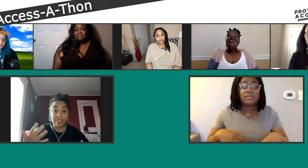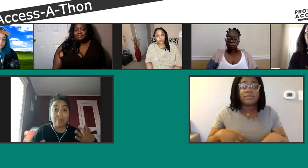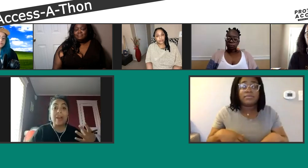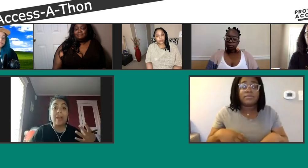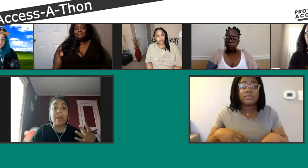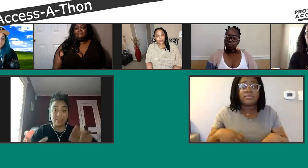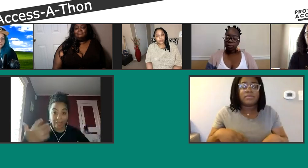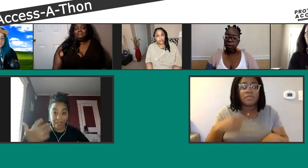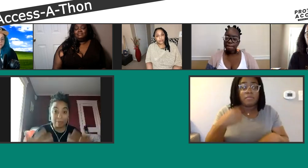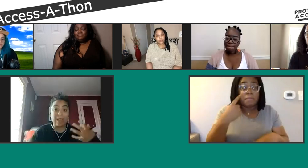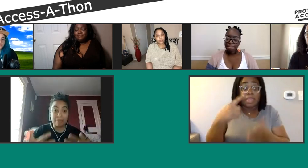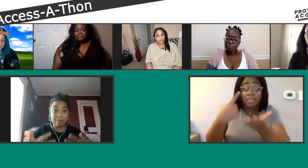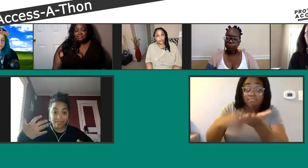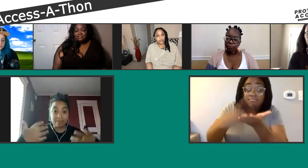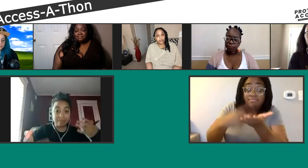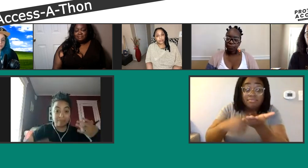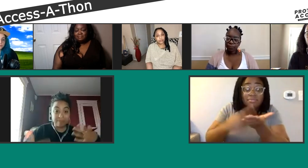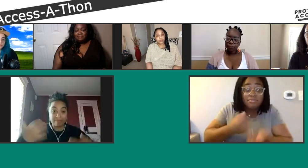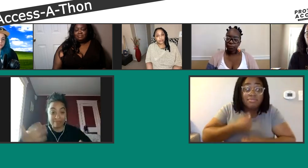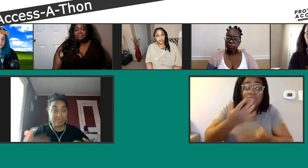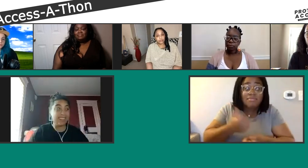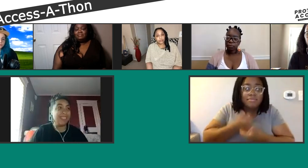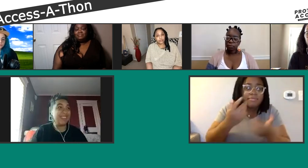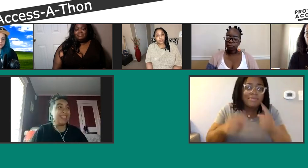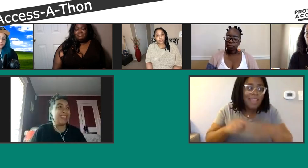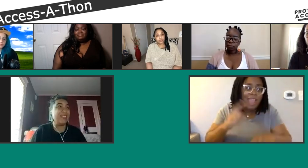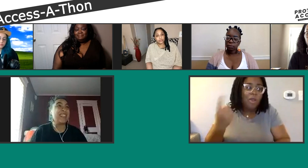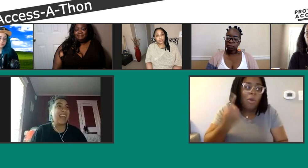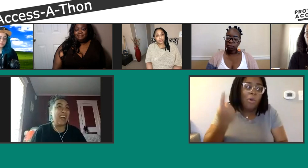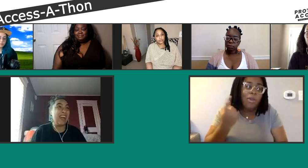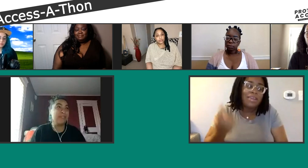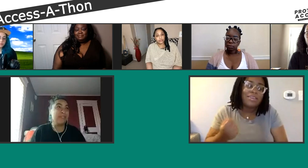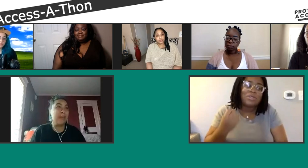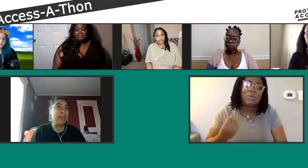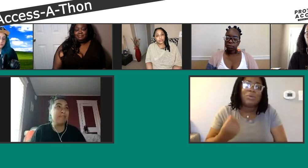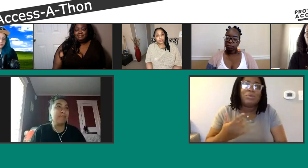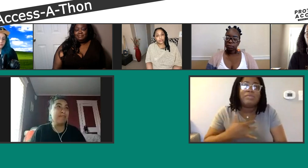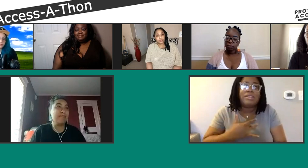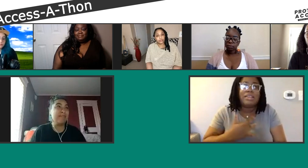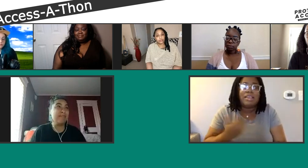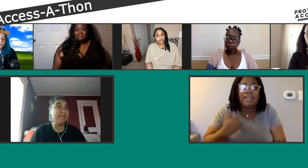I can talk about. So it kind of becomes these, it feels like I have, um,